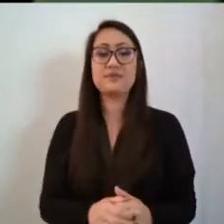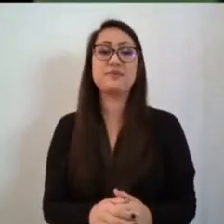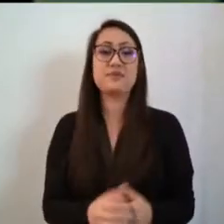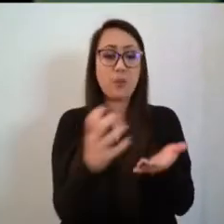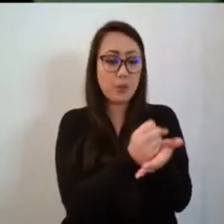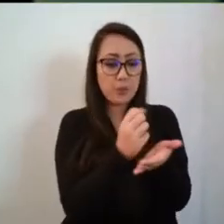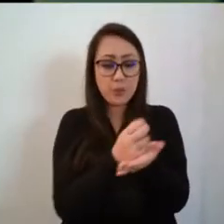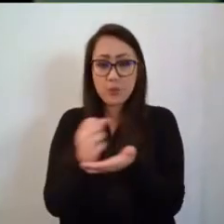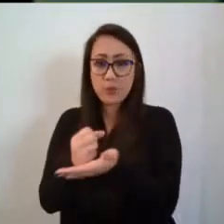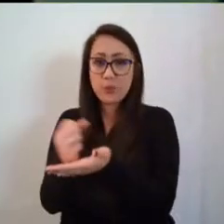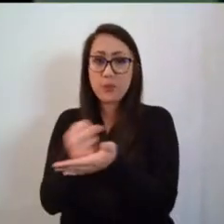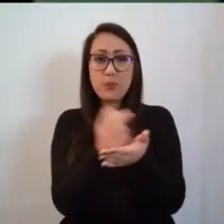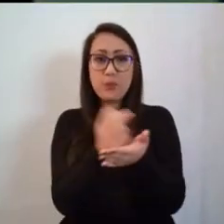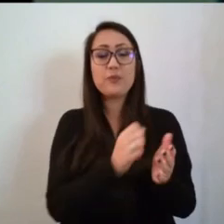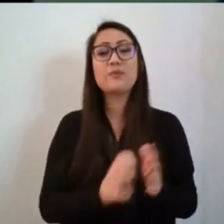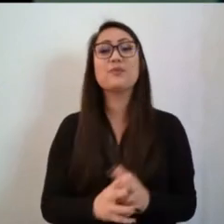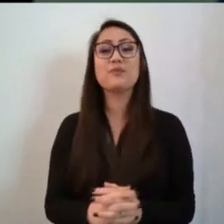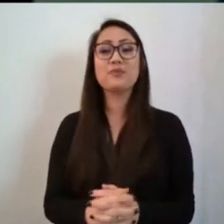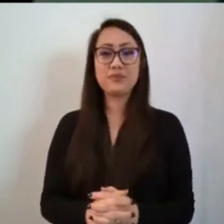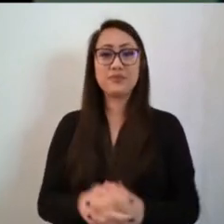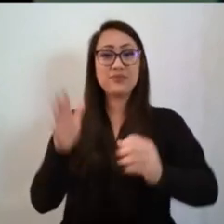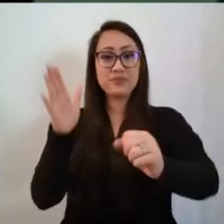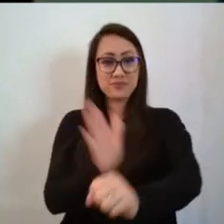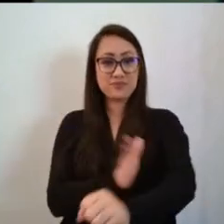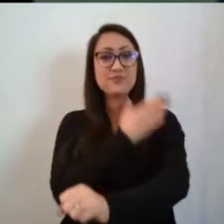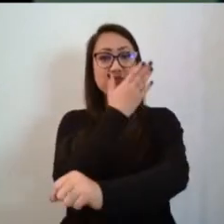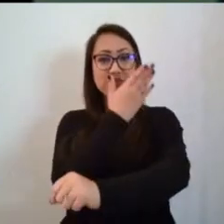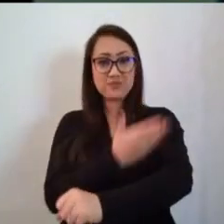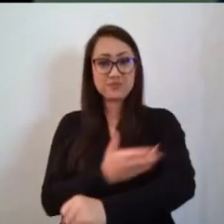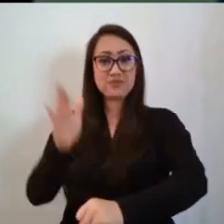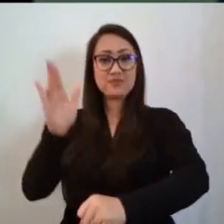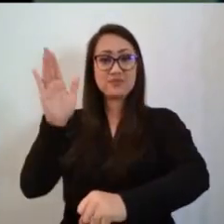the hill... they with political shot.